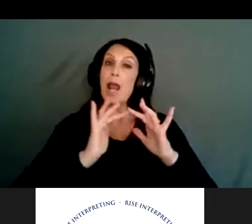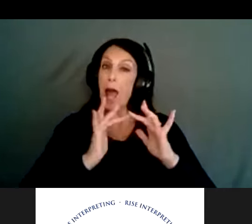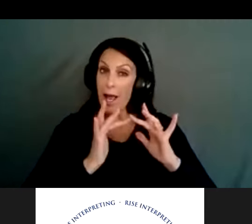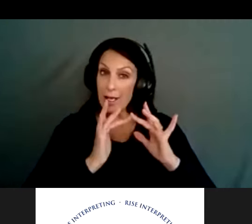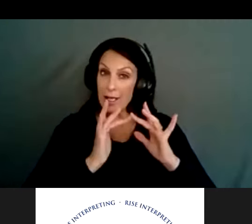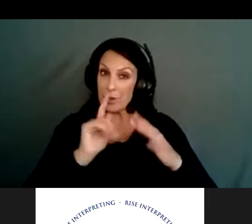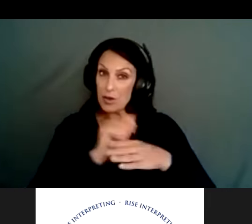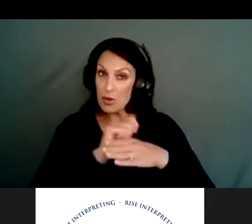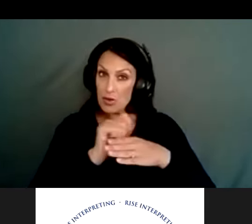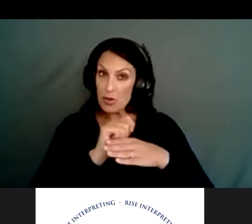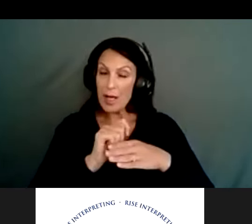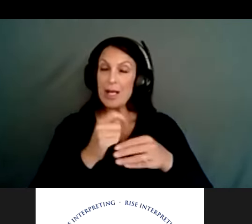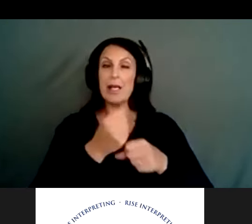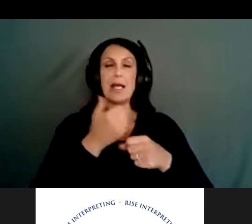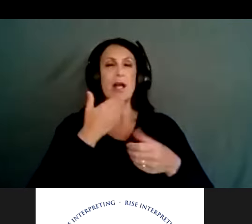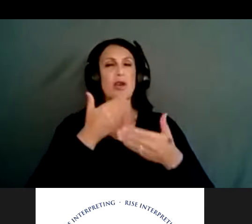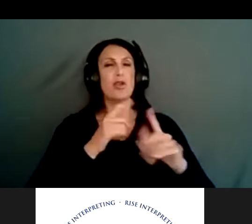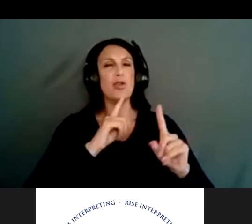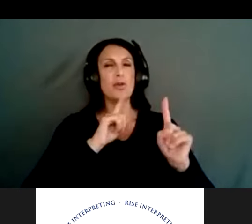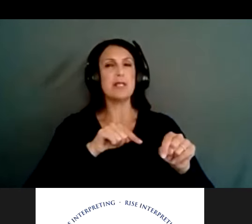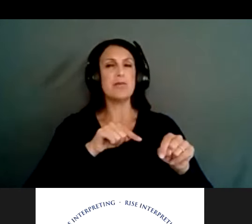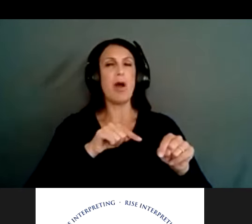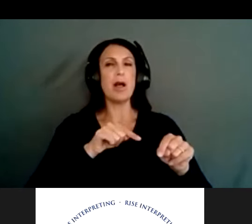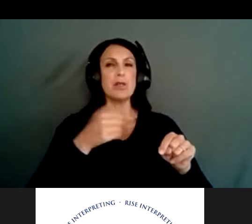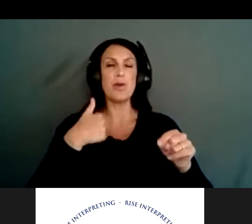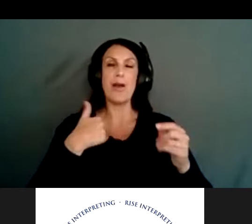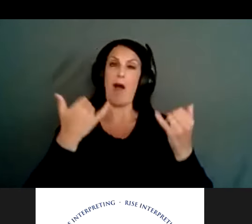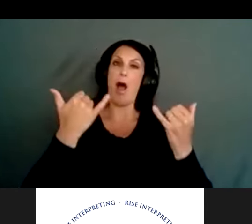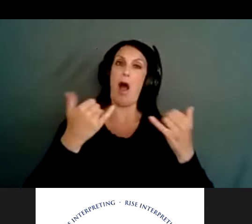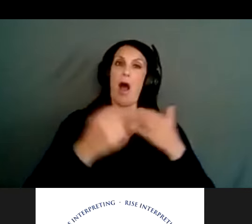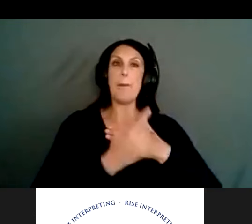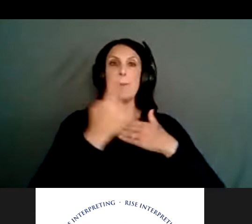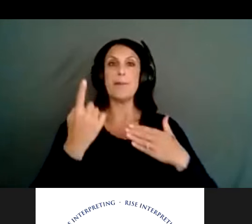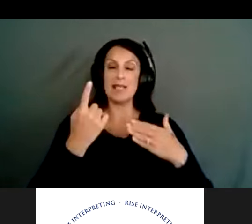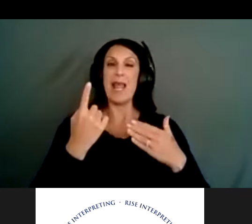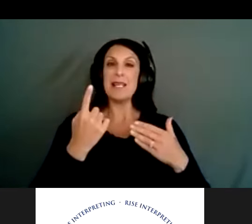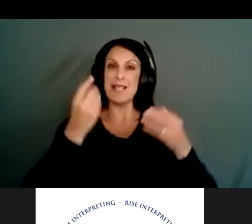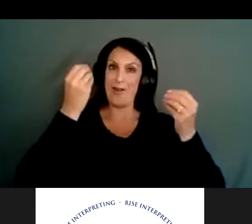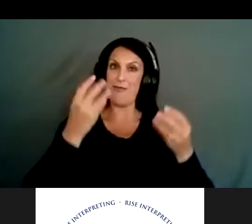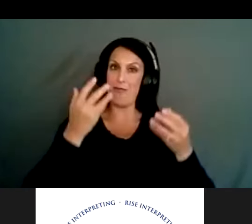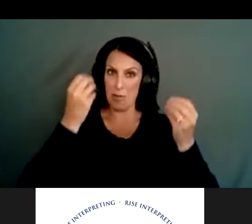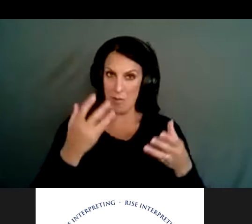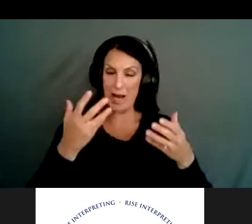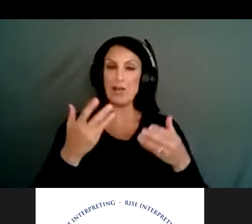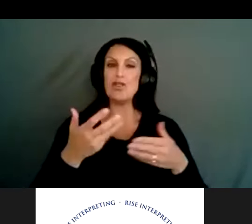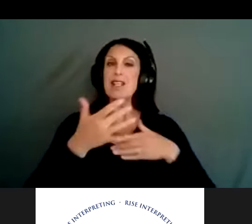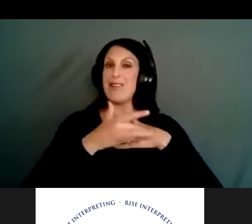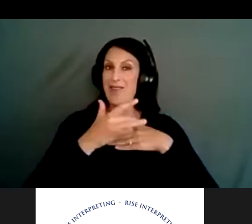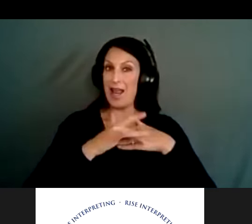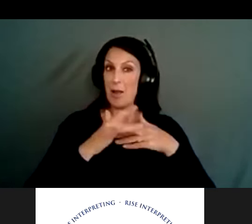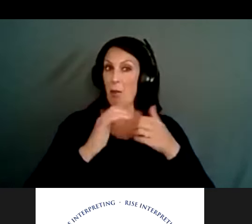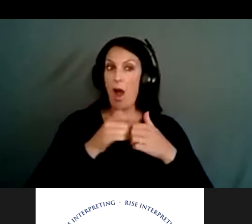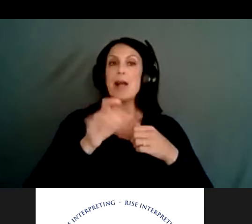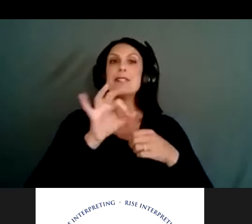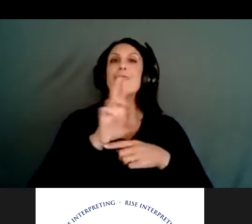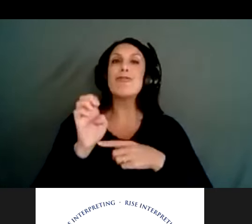It's gotten really good responses, especially the updated version. So that is one access point that is available, again, for free. It's